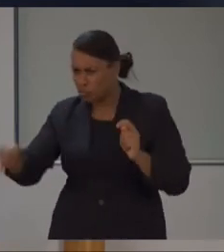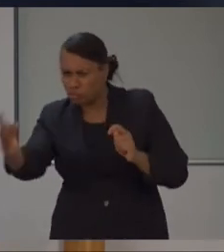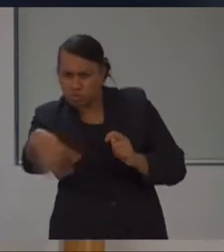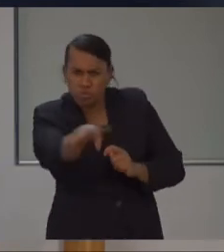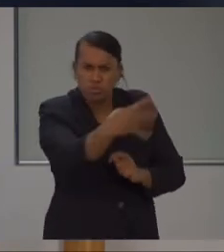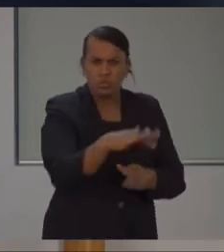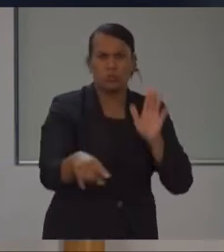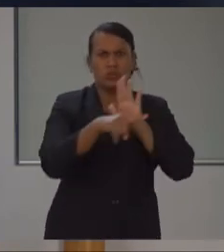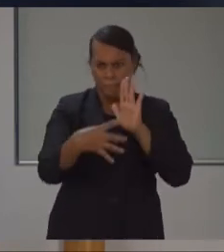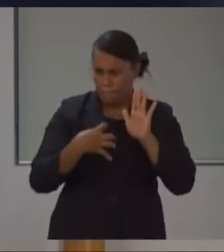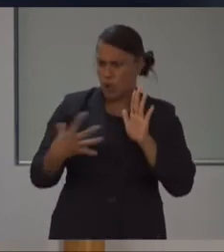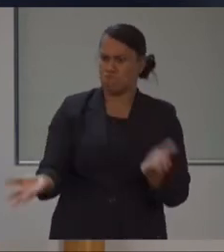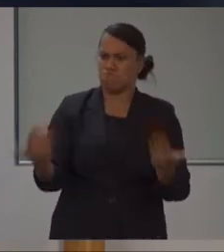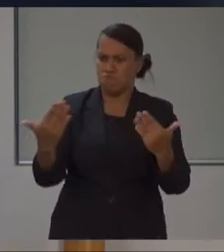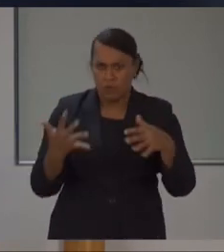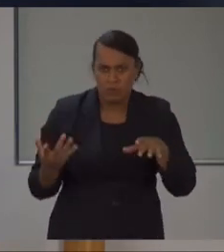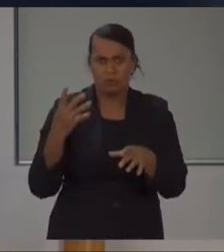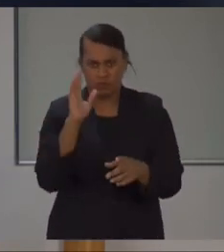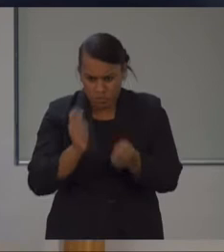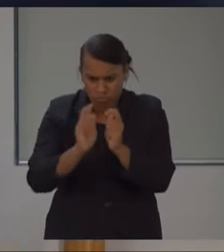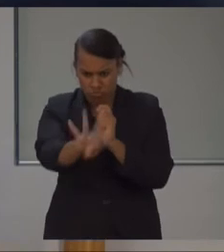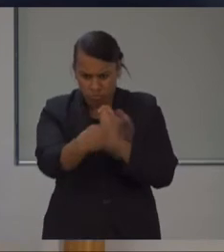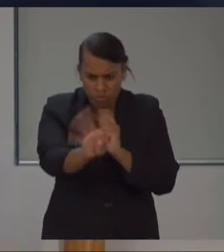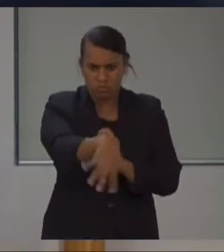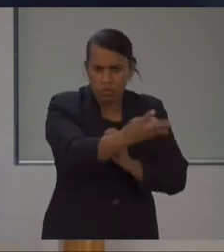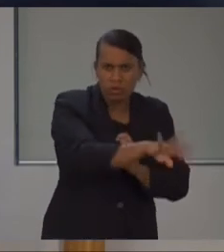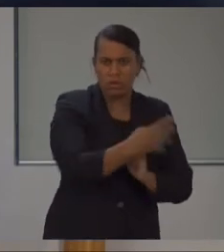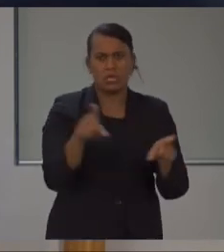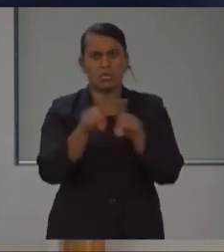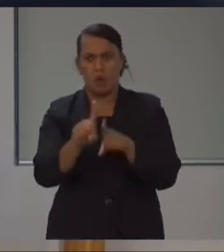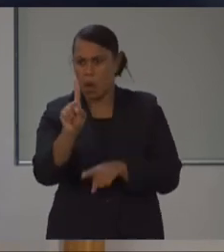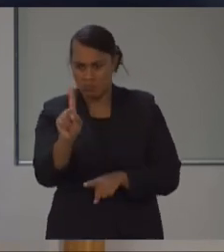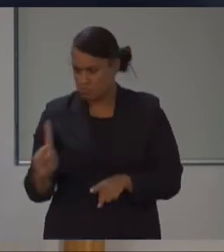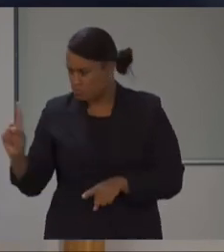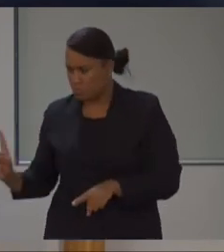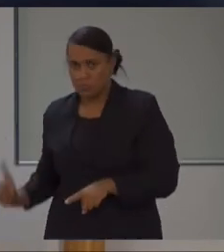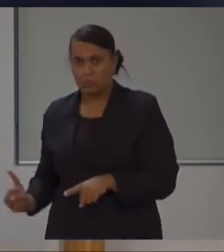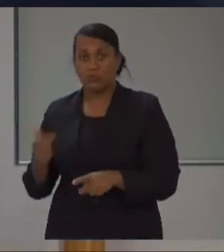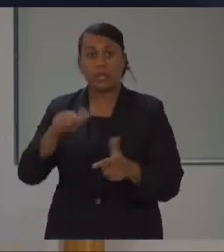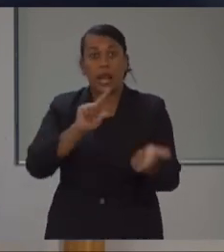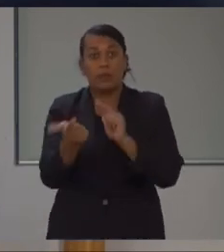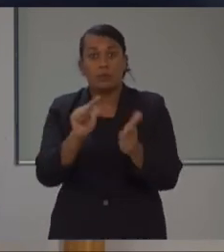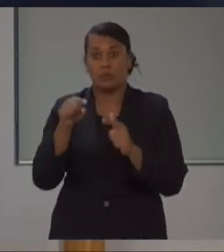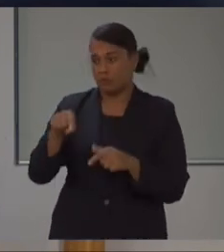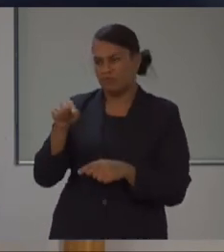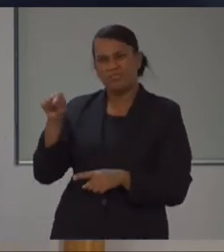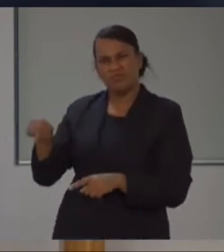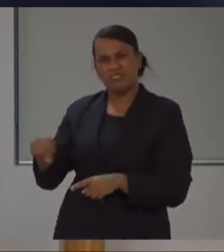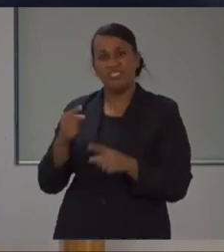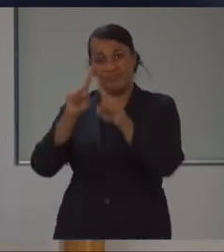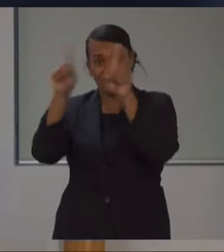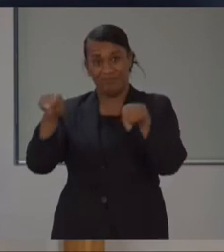more on the COVID-19 molecular lab testing using RT-PCR than those who actively have